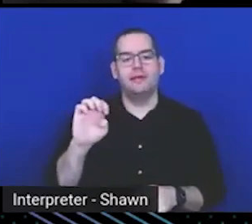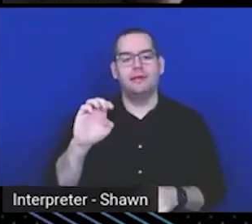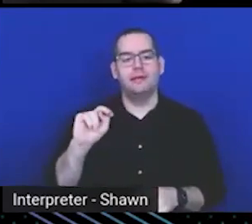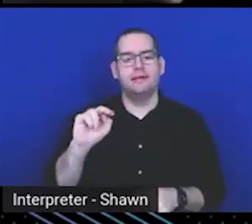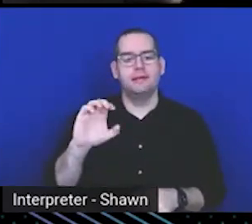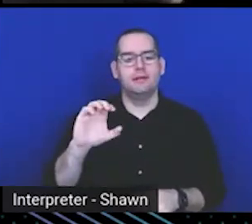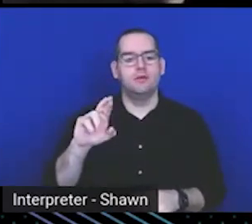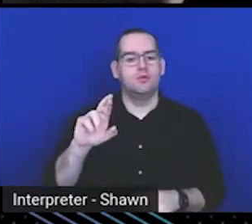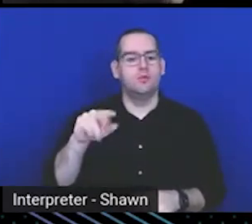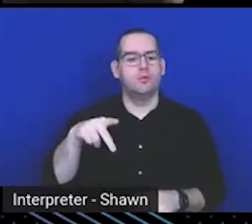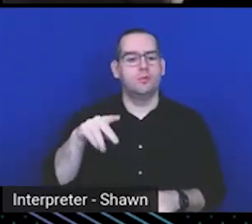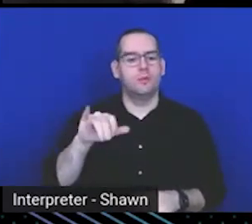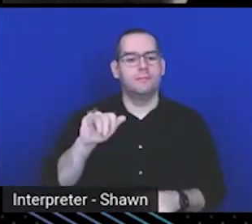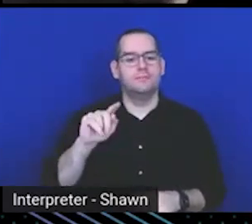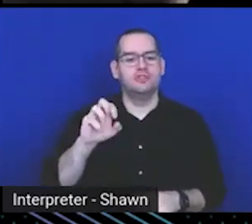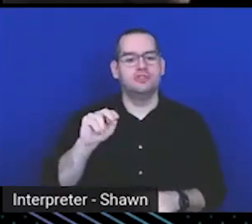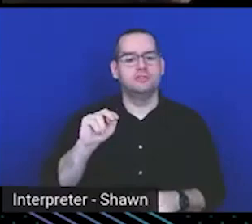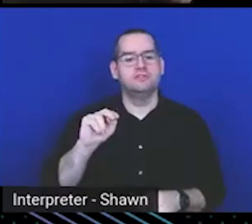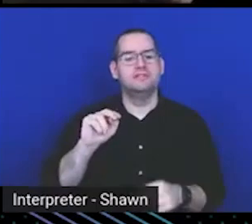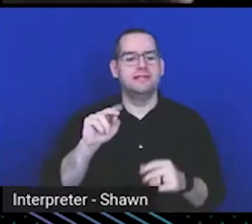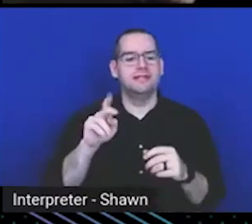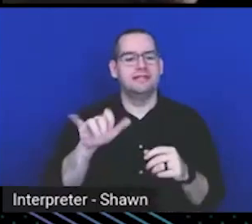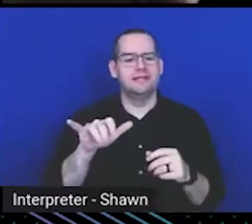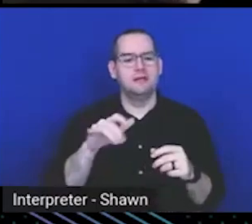the encrypted traffic both ways.